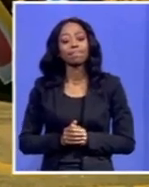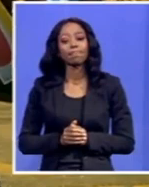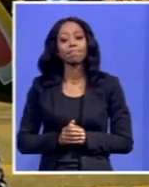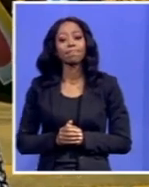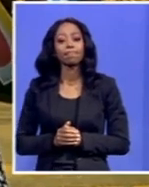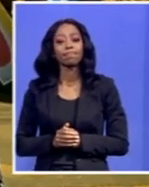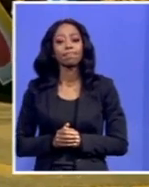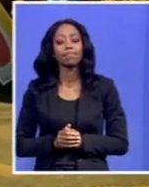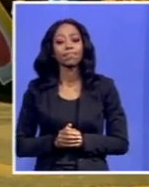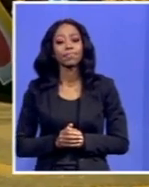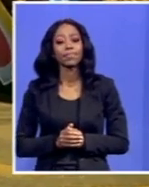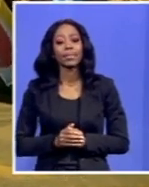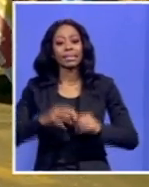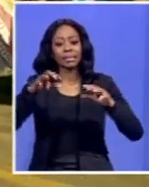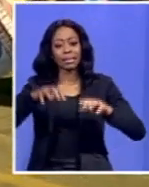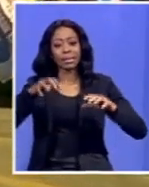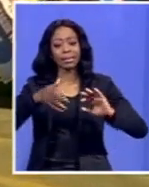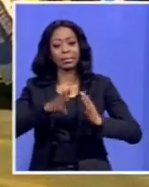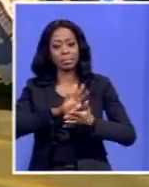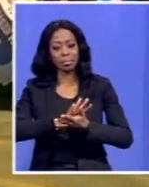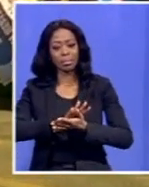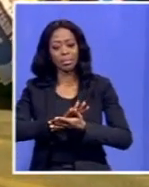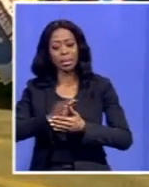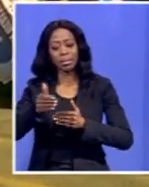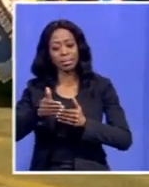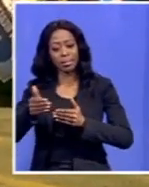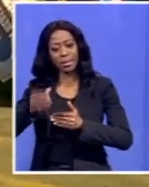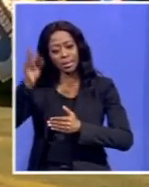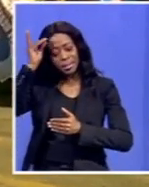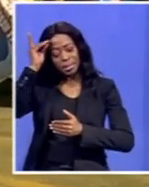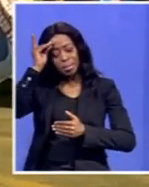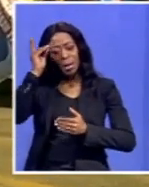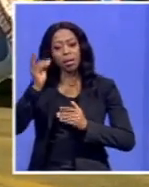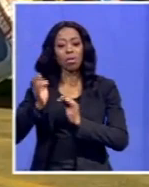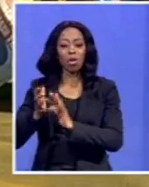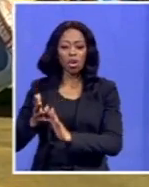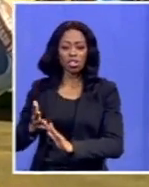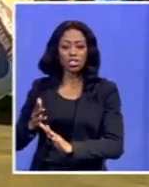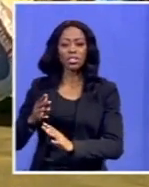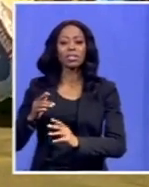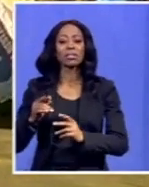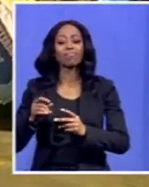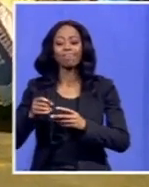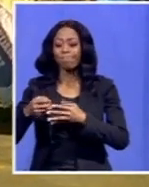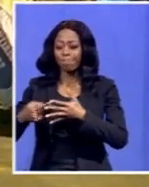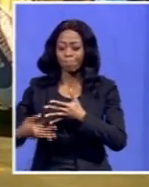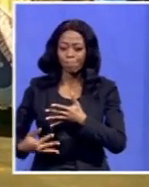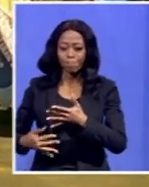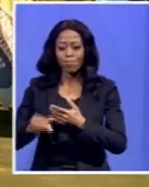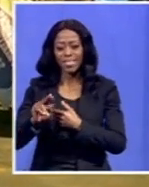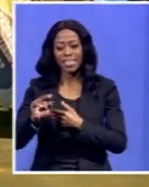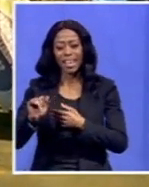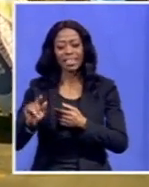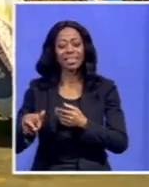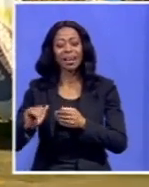in areas such as Durban and surrounding areas in townships, such as Jelimnya, Manduzu, Ma'ina, and